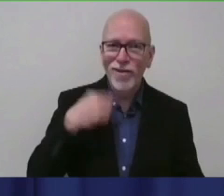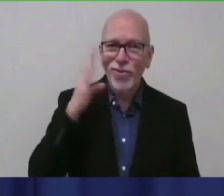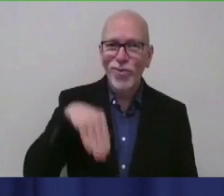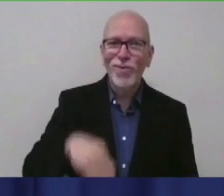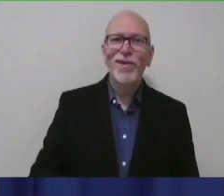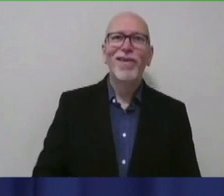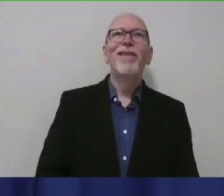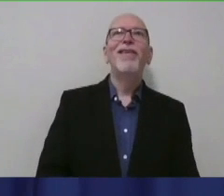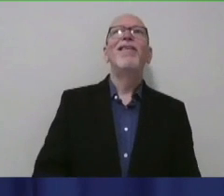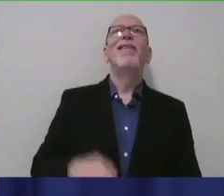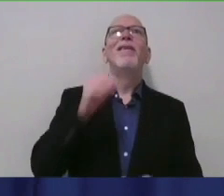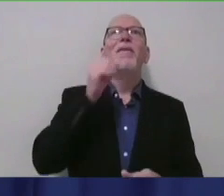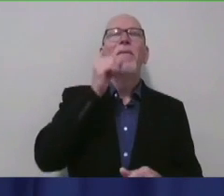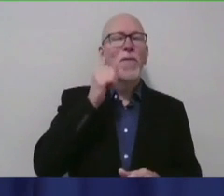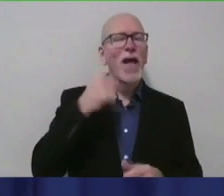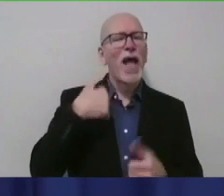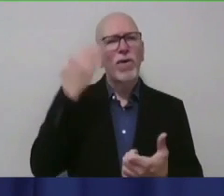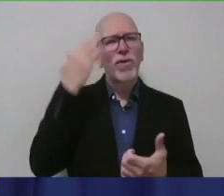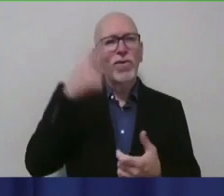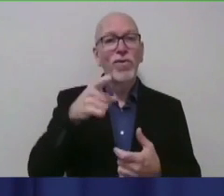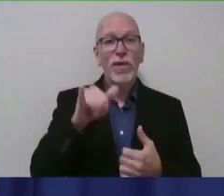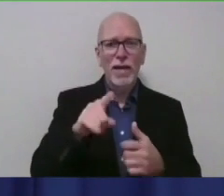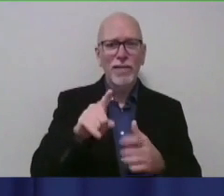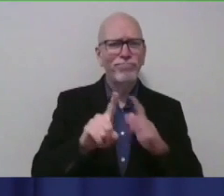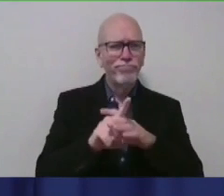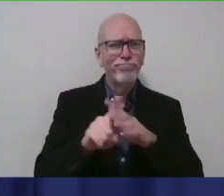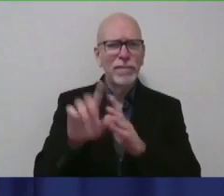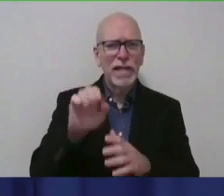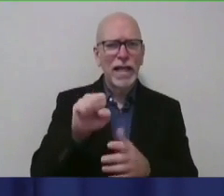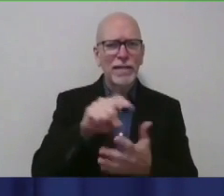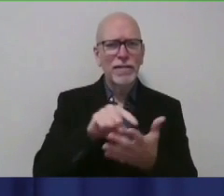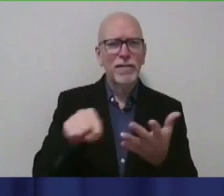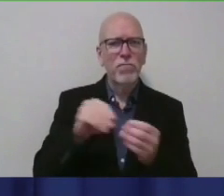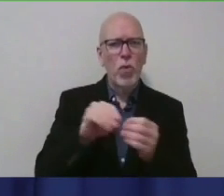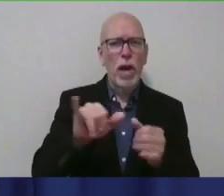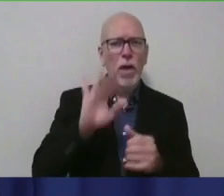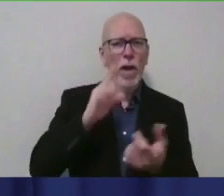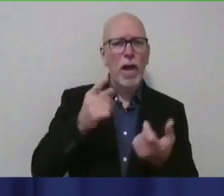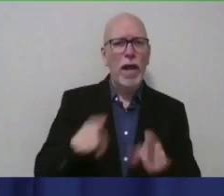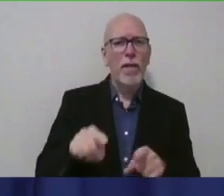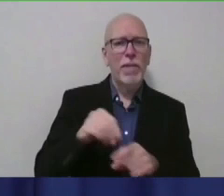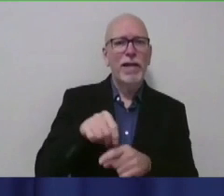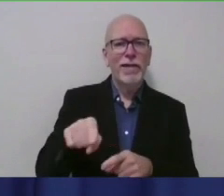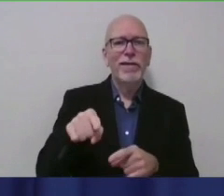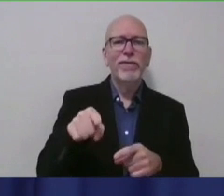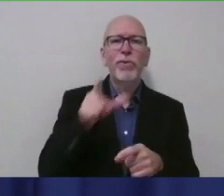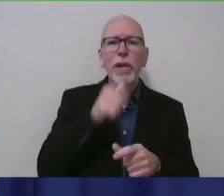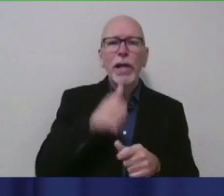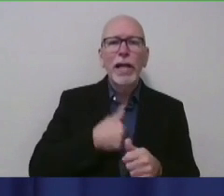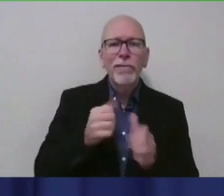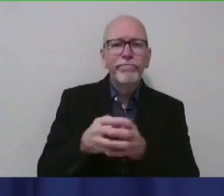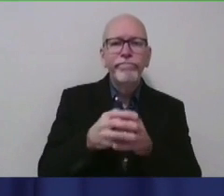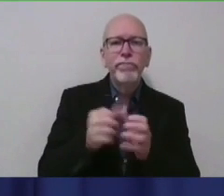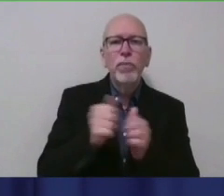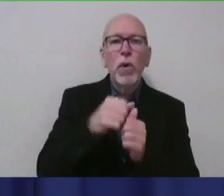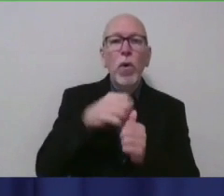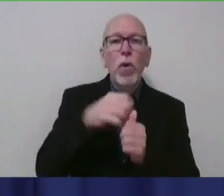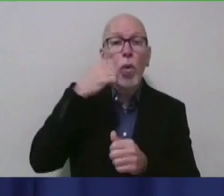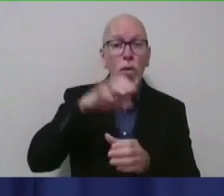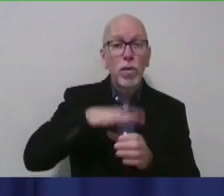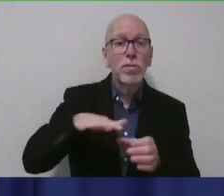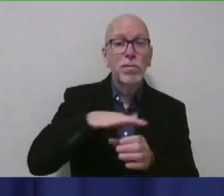So I actually wanted to know, you know, those breakthrough cases are much more likely to happen in that congregate, elderly setting. A lot of them are